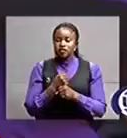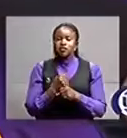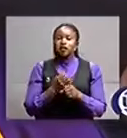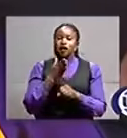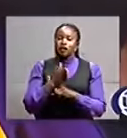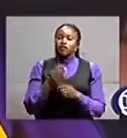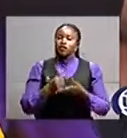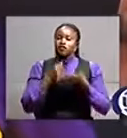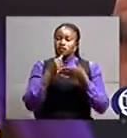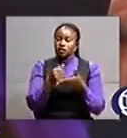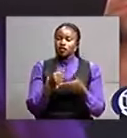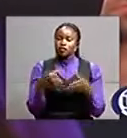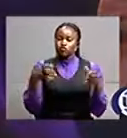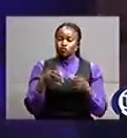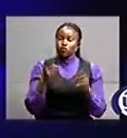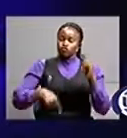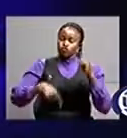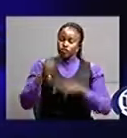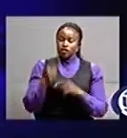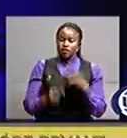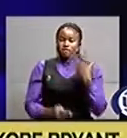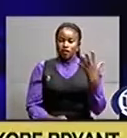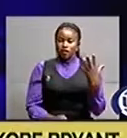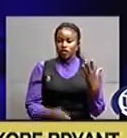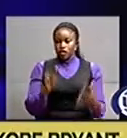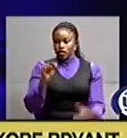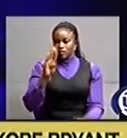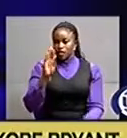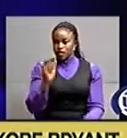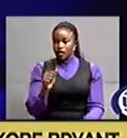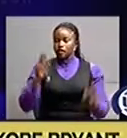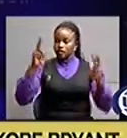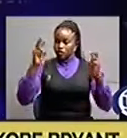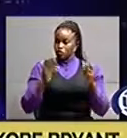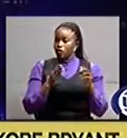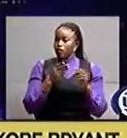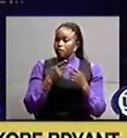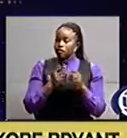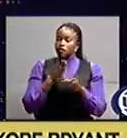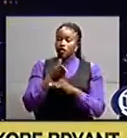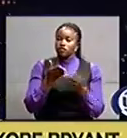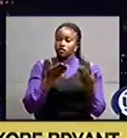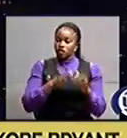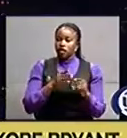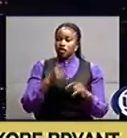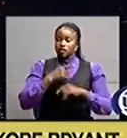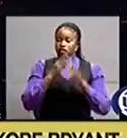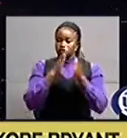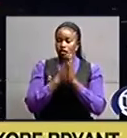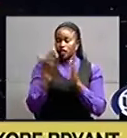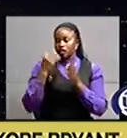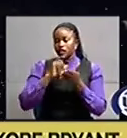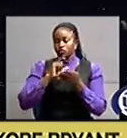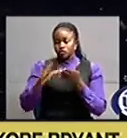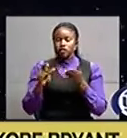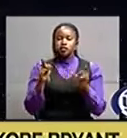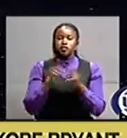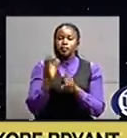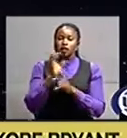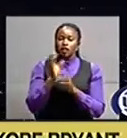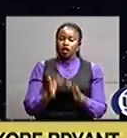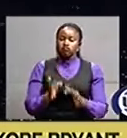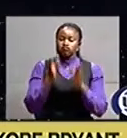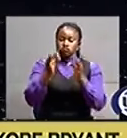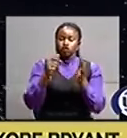enabled the franchise win five nba titles after his death on sunday last week the club postponed its tuesday